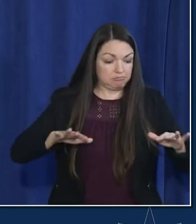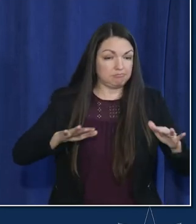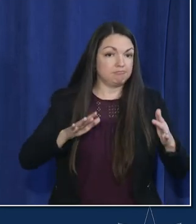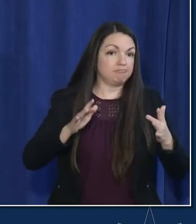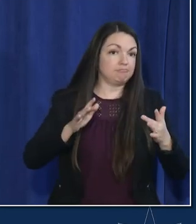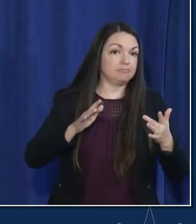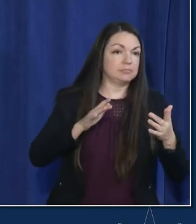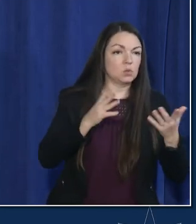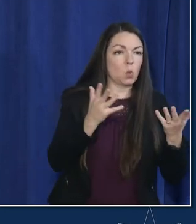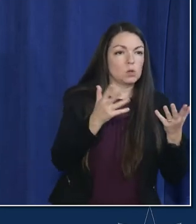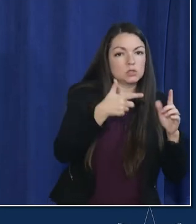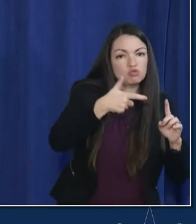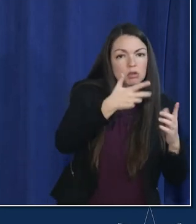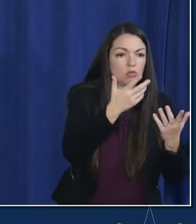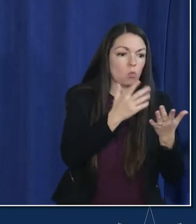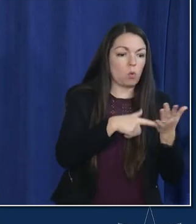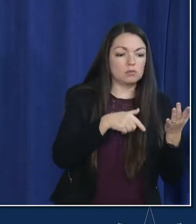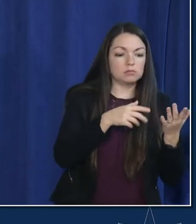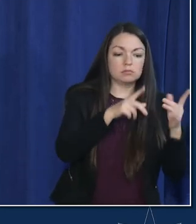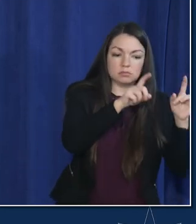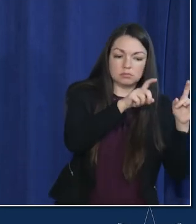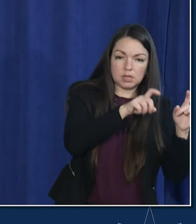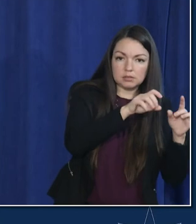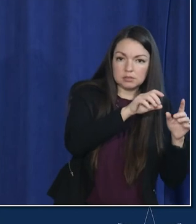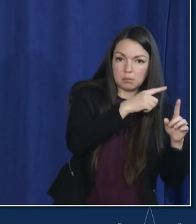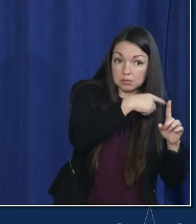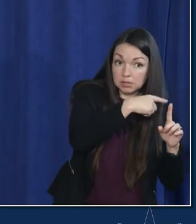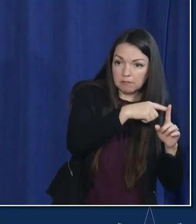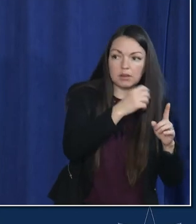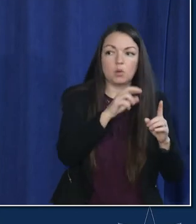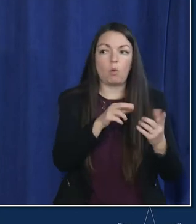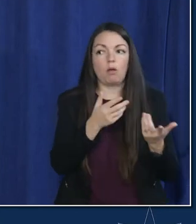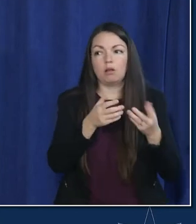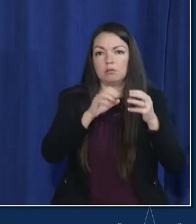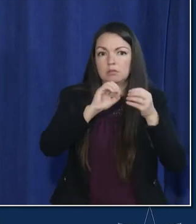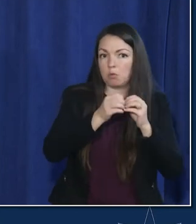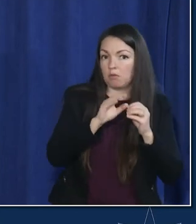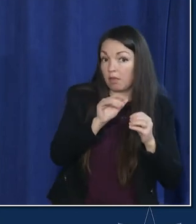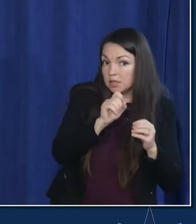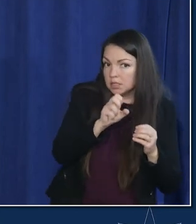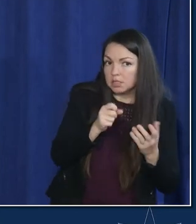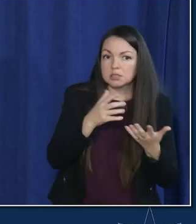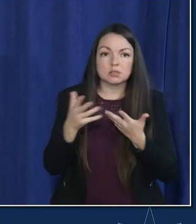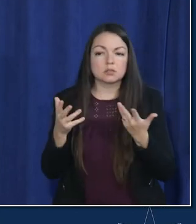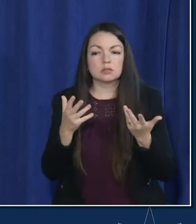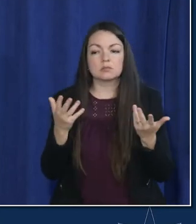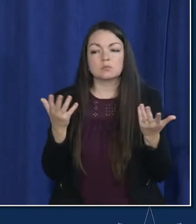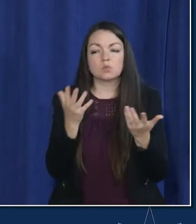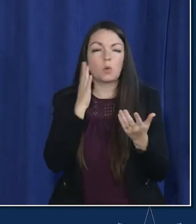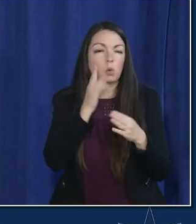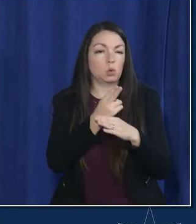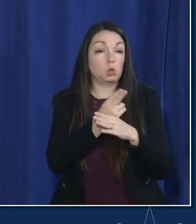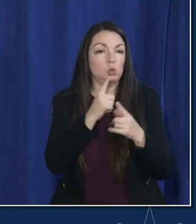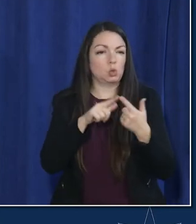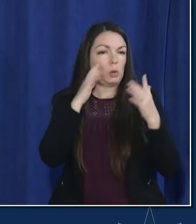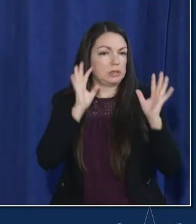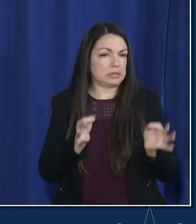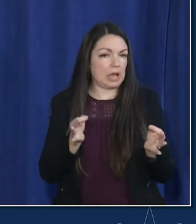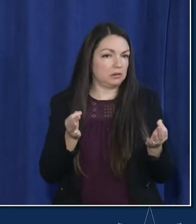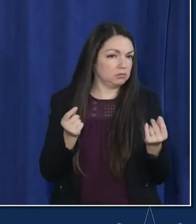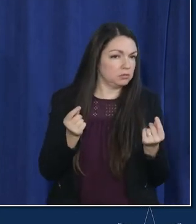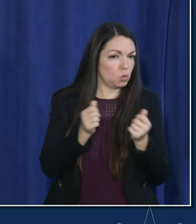is it test positivity there have been a ton of different metrics used over the past year yeah it's a great question so um